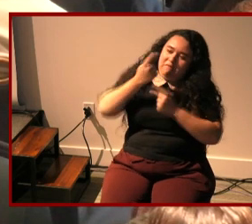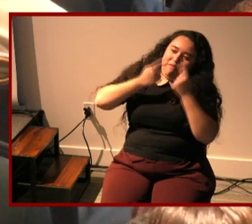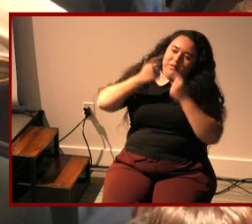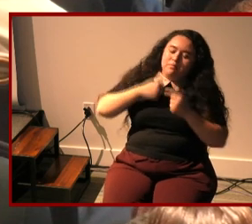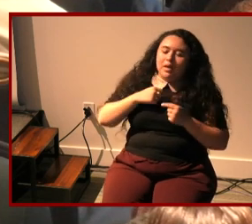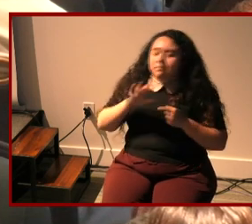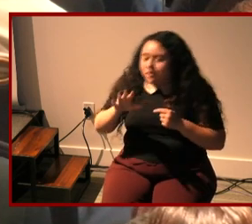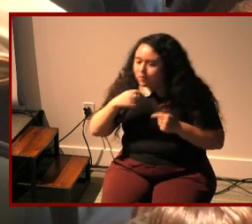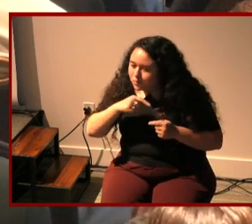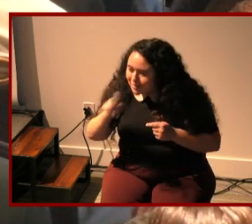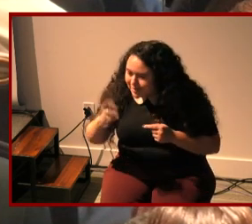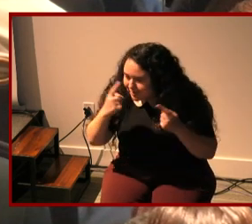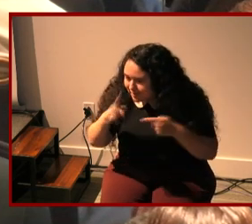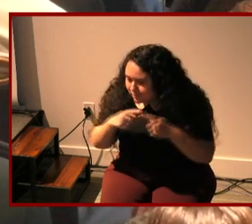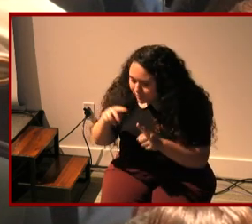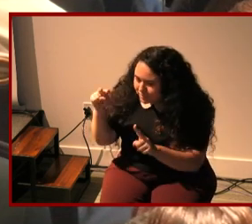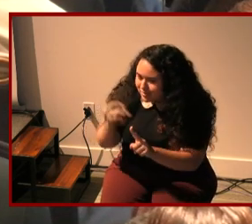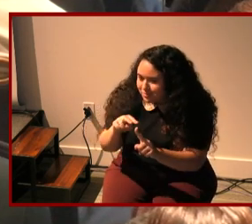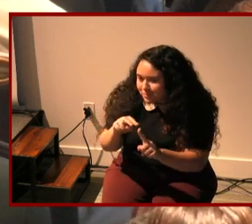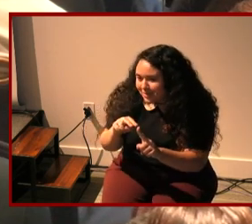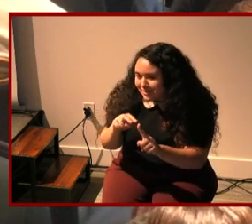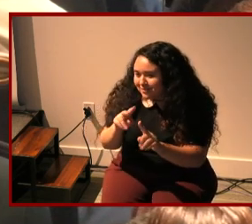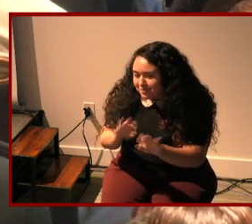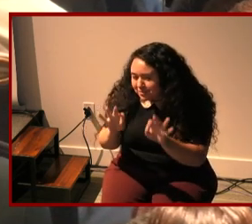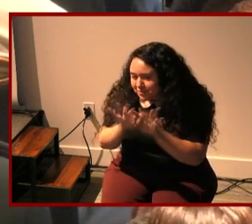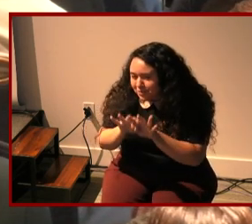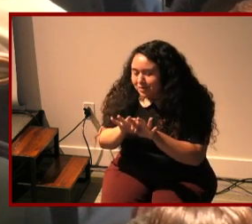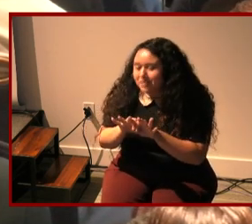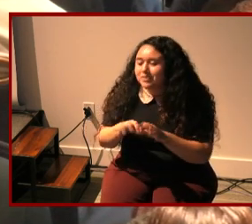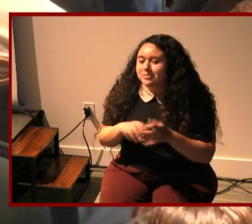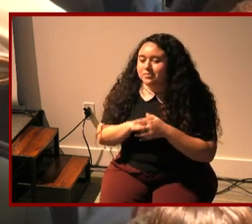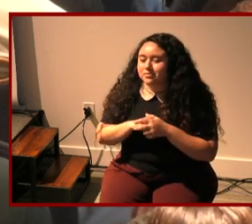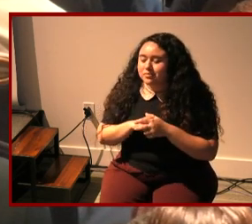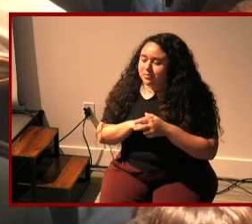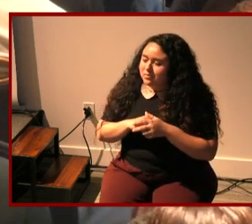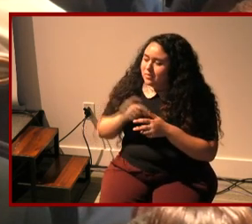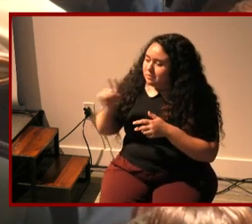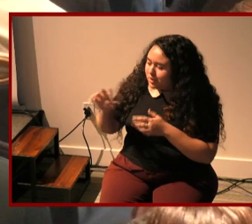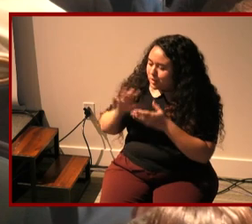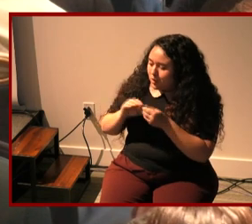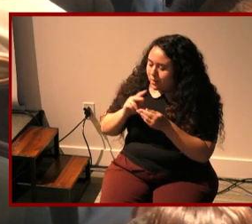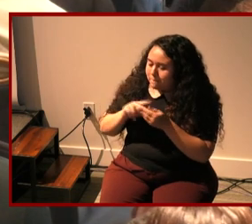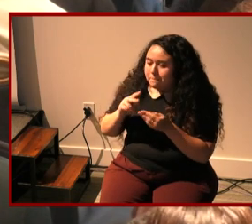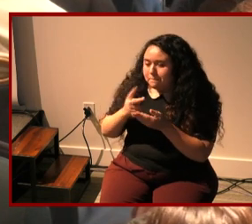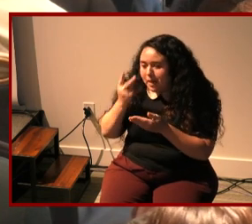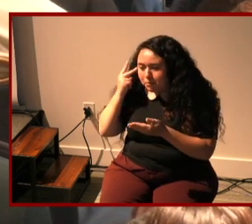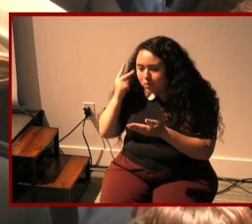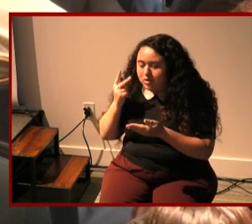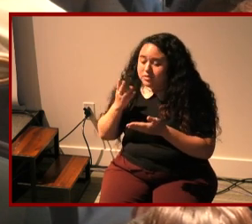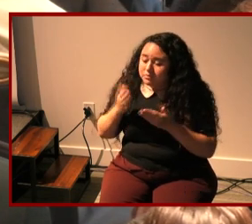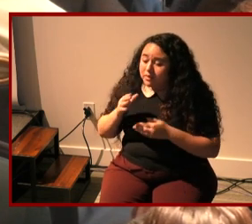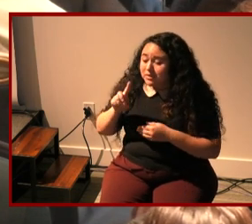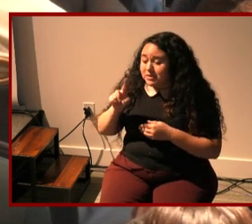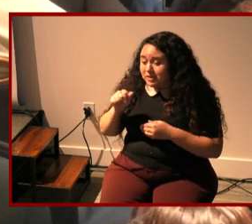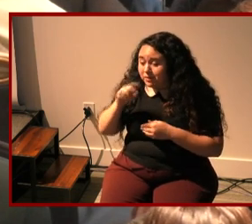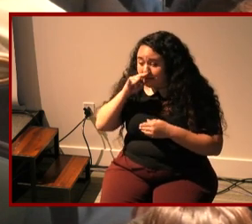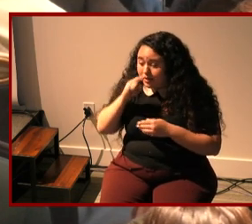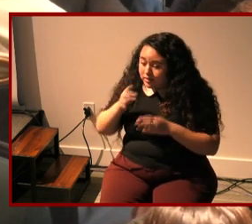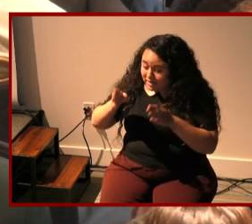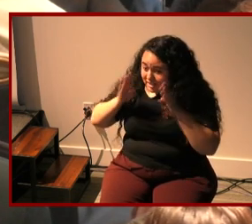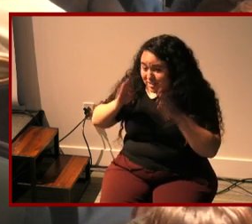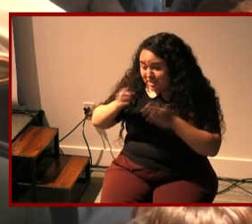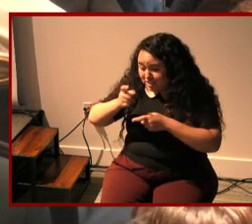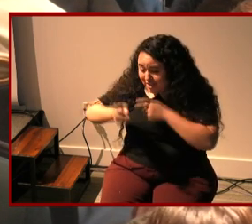perspective and and like with you know all those memoirs you talk about like maybe that disabled kid who is getting all the attention